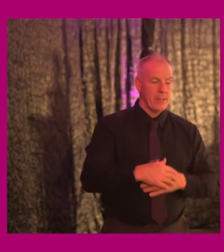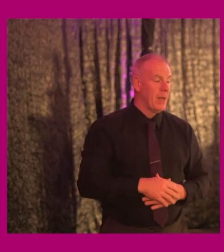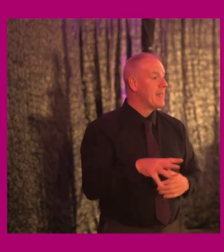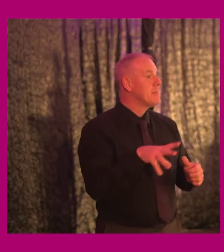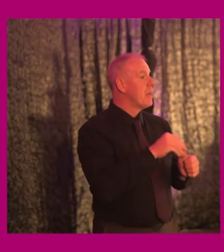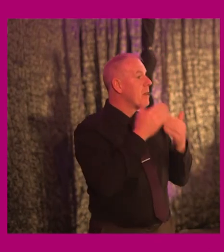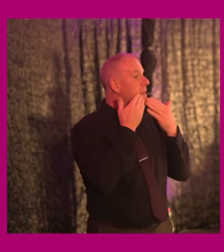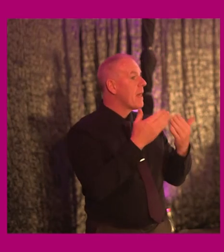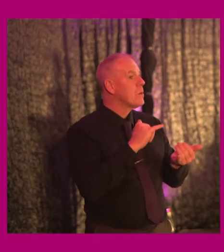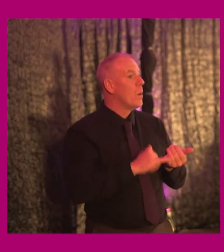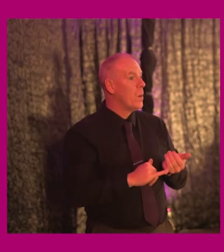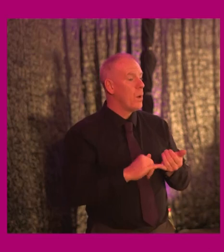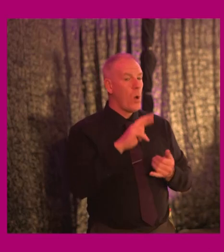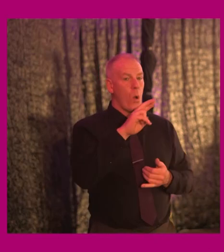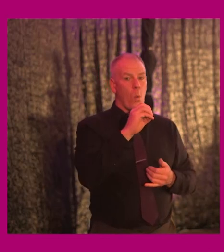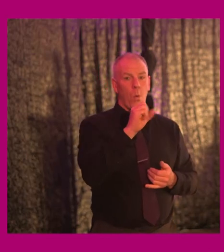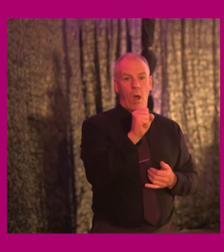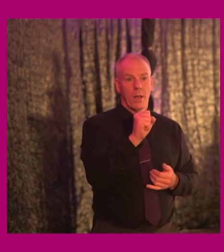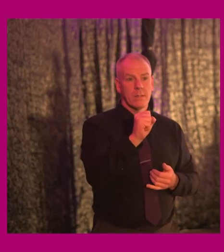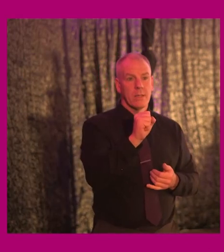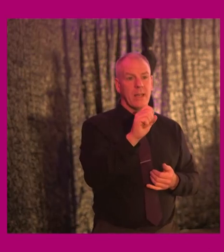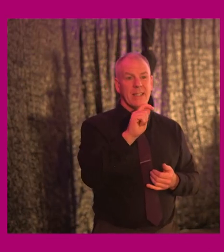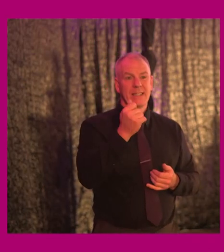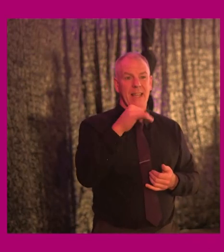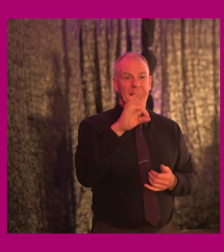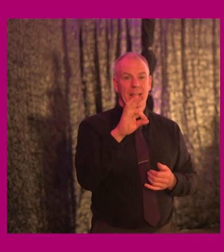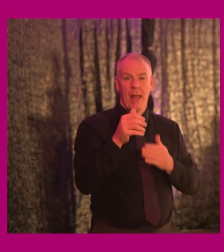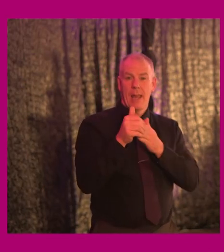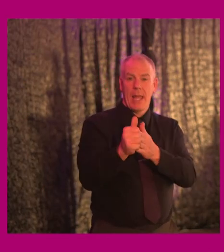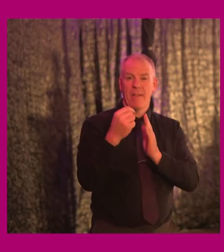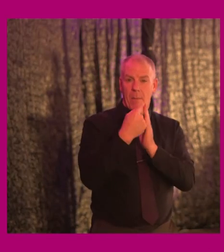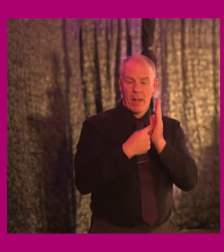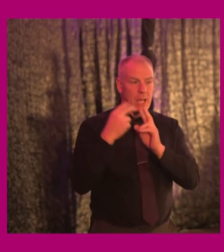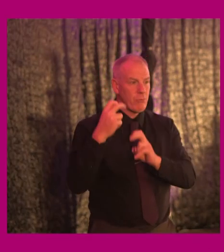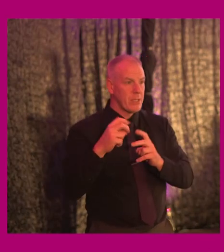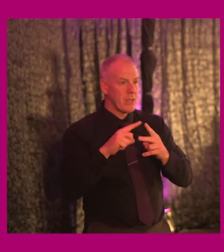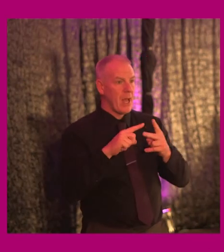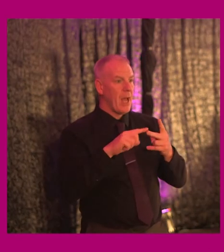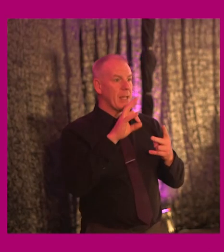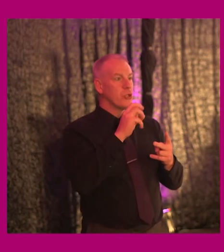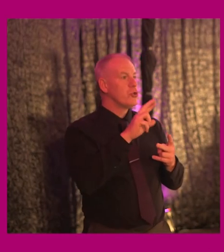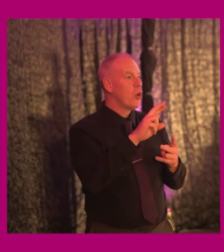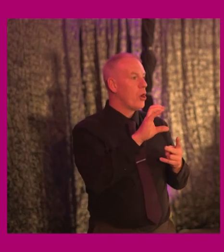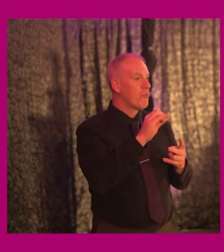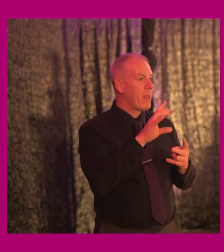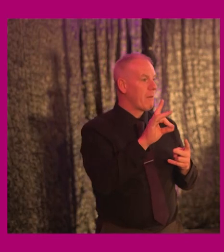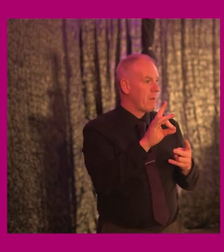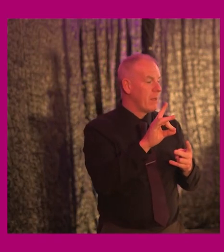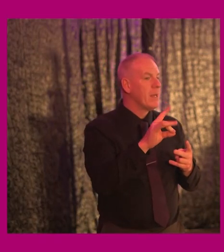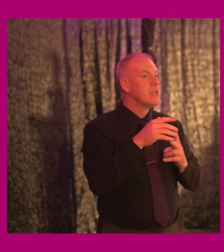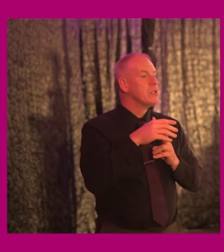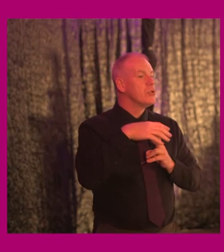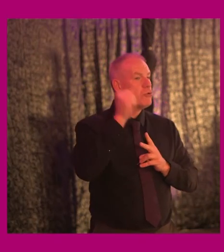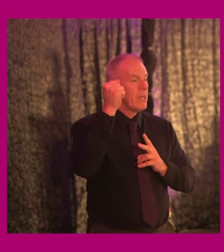special thanks as well to Roz Tamming, our Head of Policy and Research, and Jer Craddock, our Chief Officer of the Centre for Excellence in